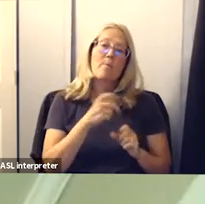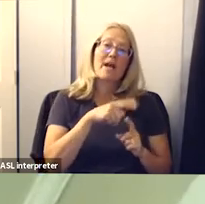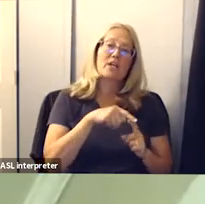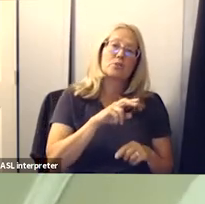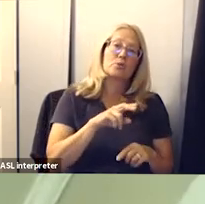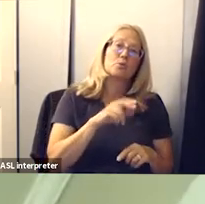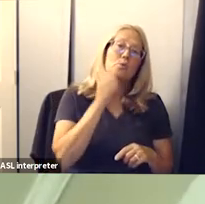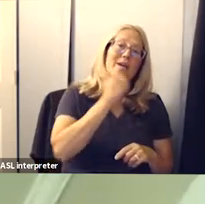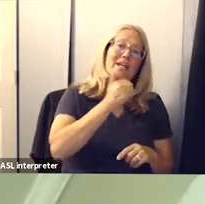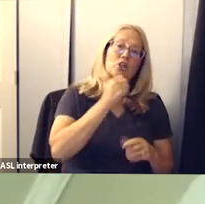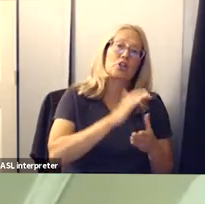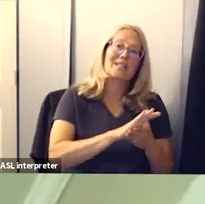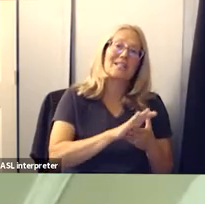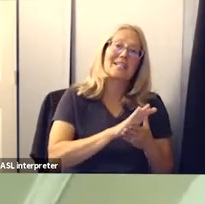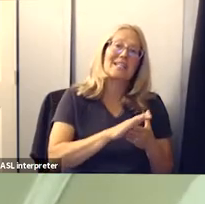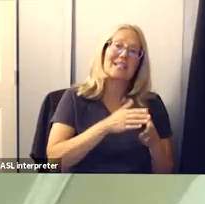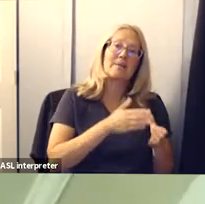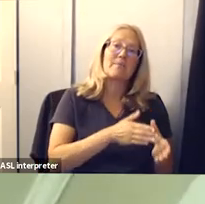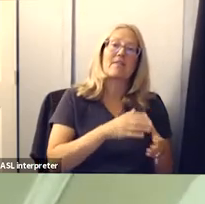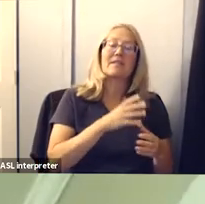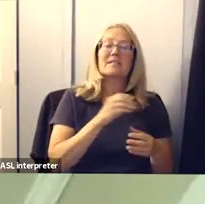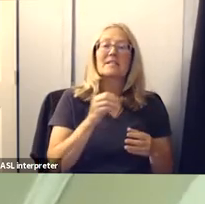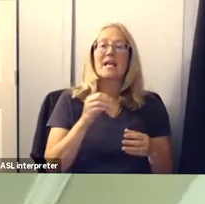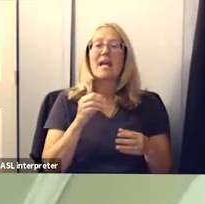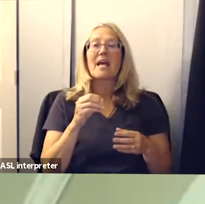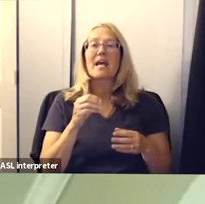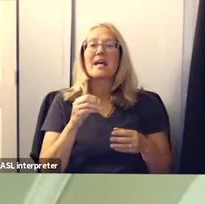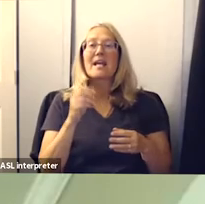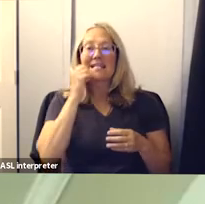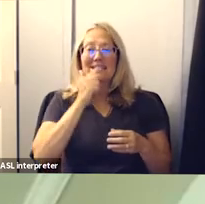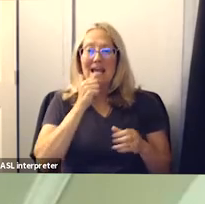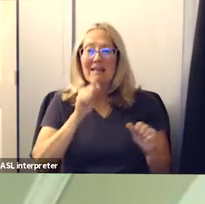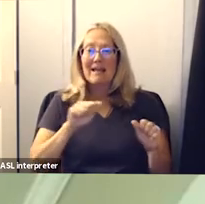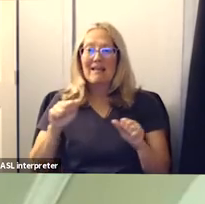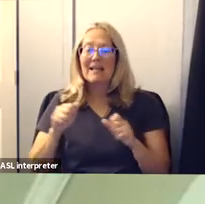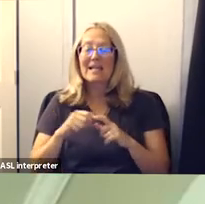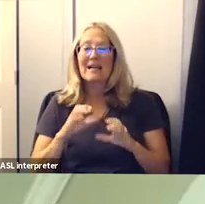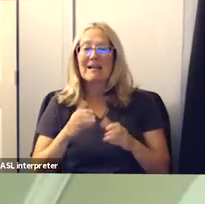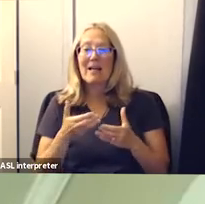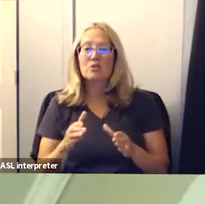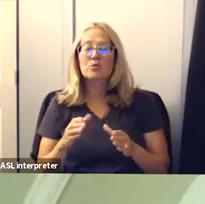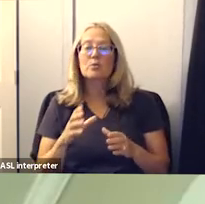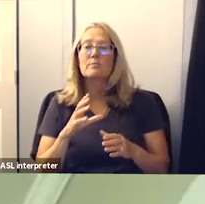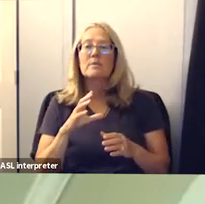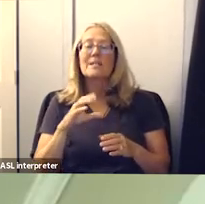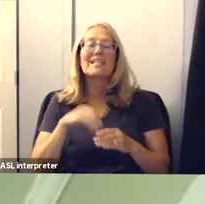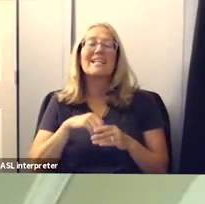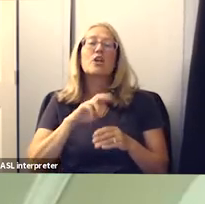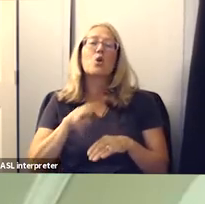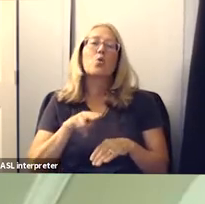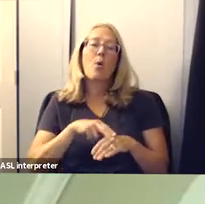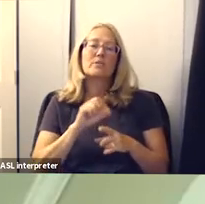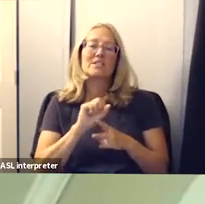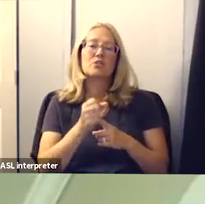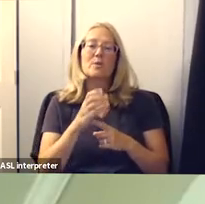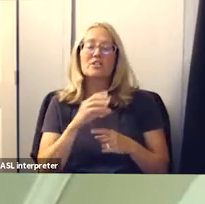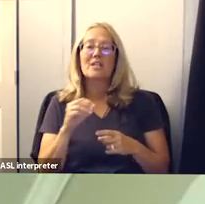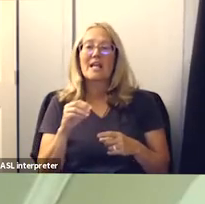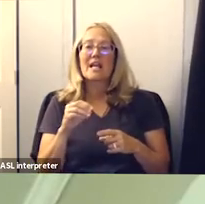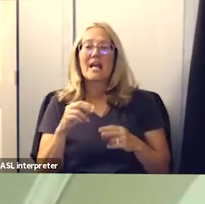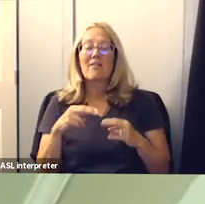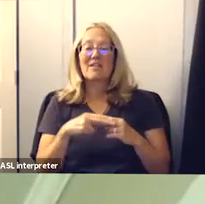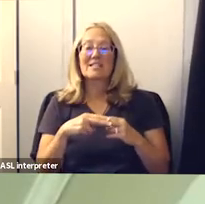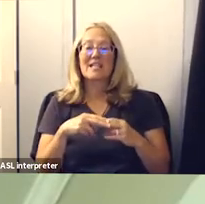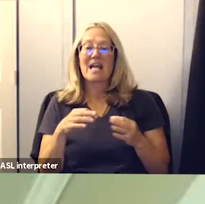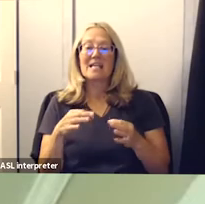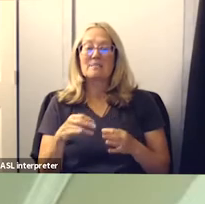and products which we are doing uh daily cleaning in classrooms um under normal conditions and as the slide says